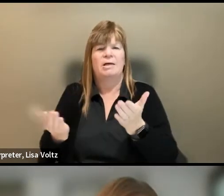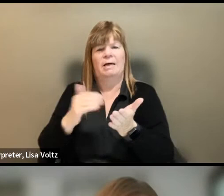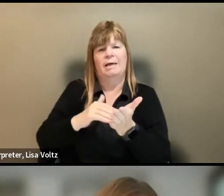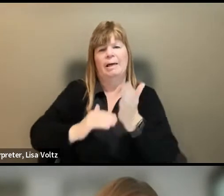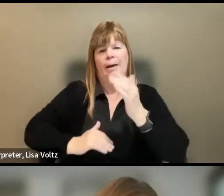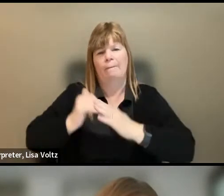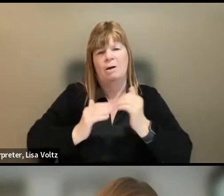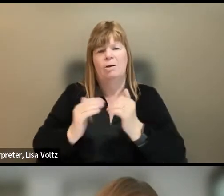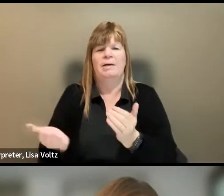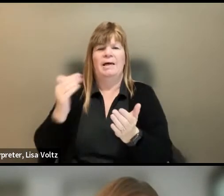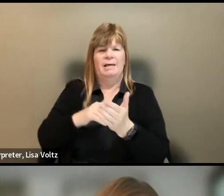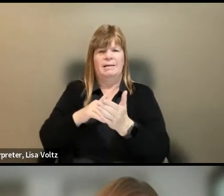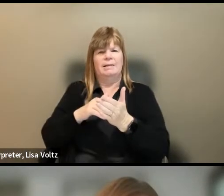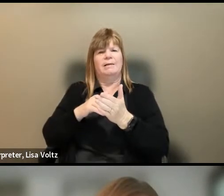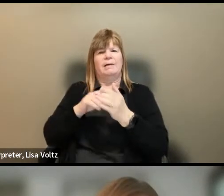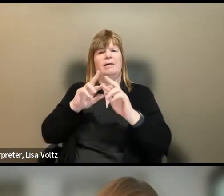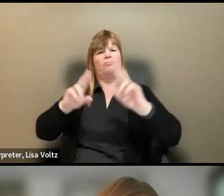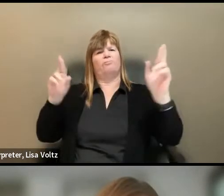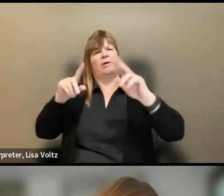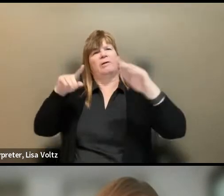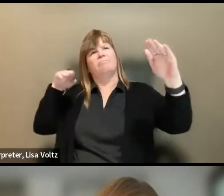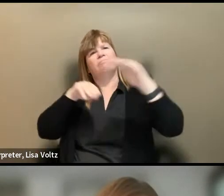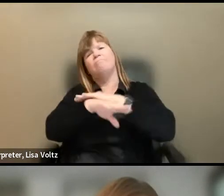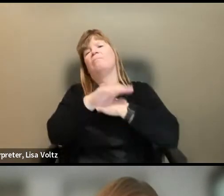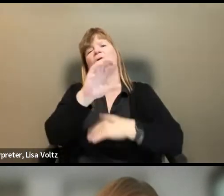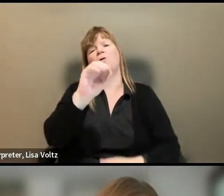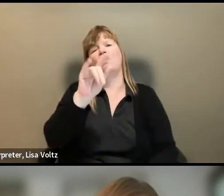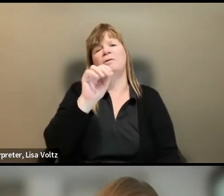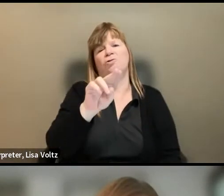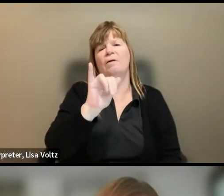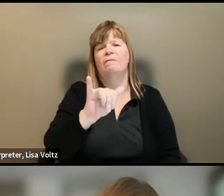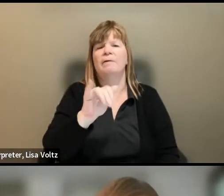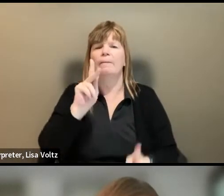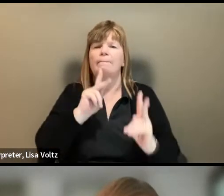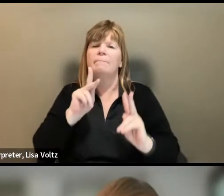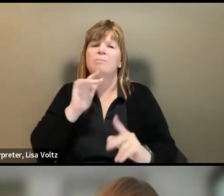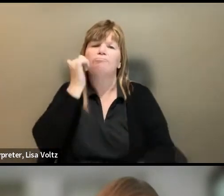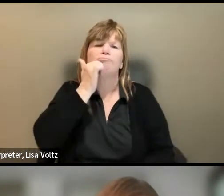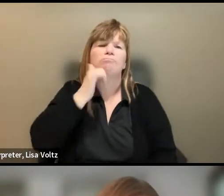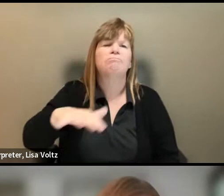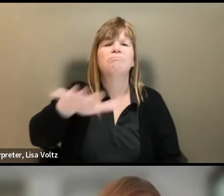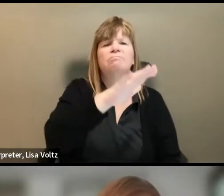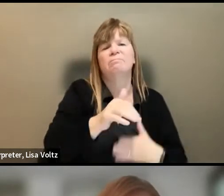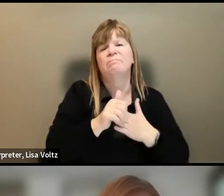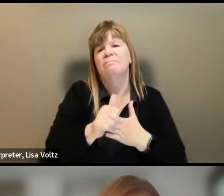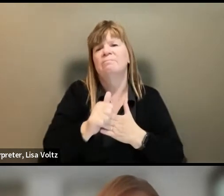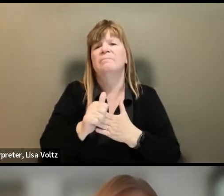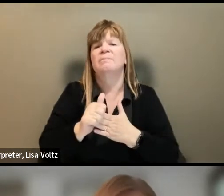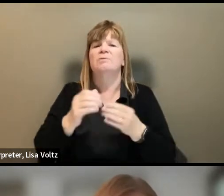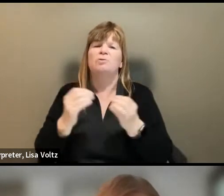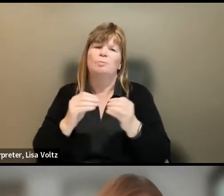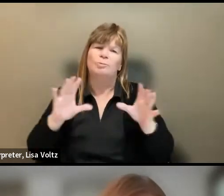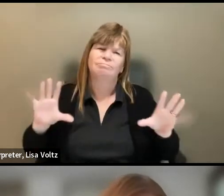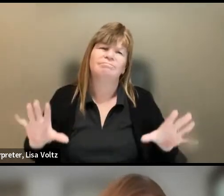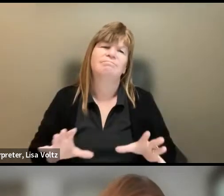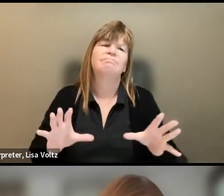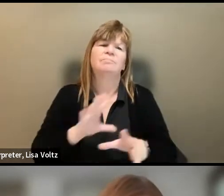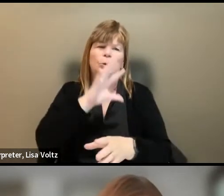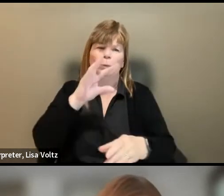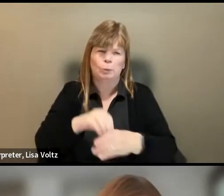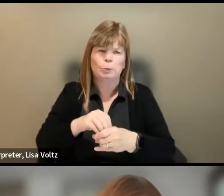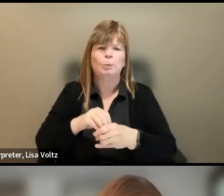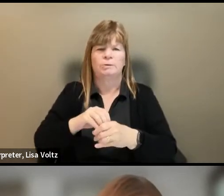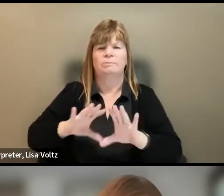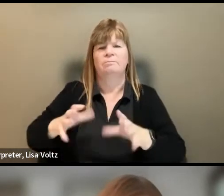Reentry Coalition, a citizen-led movement committed to creating a more just and inclusive society for returning